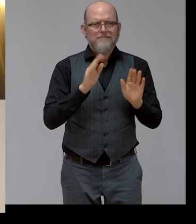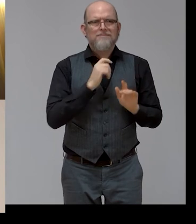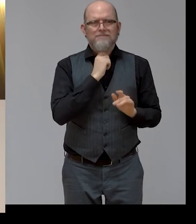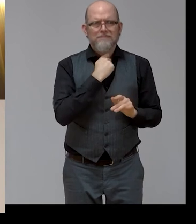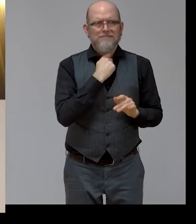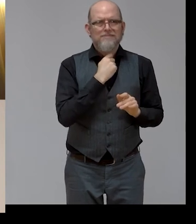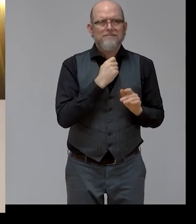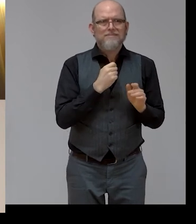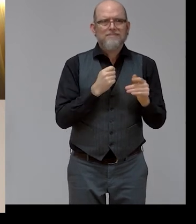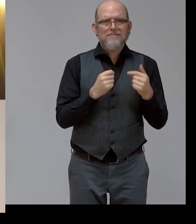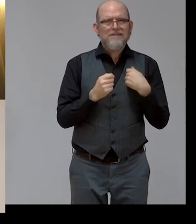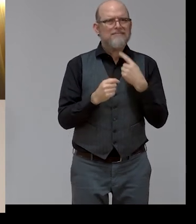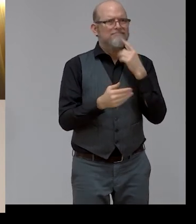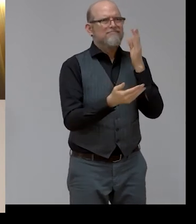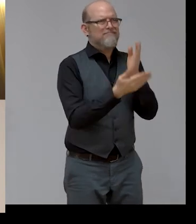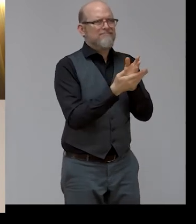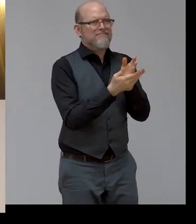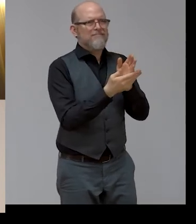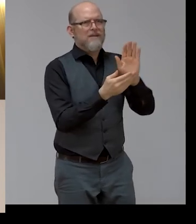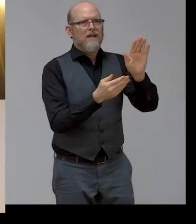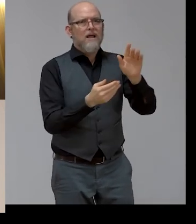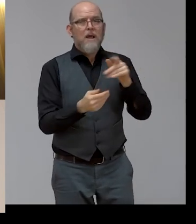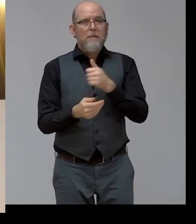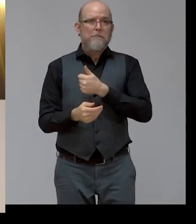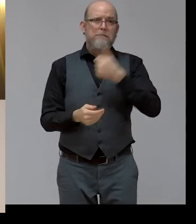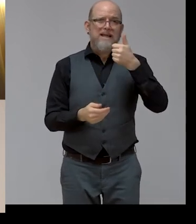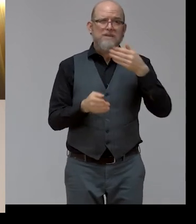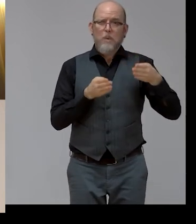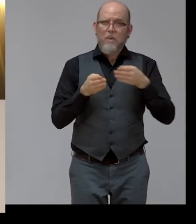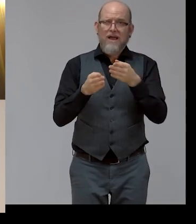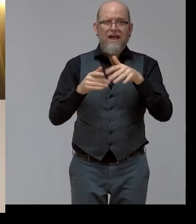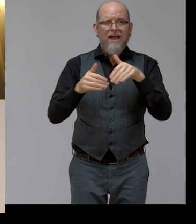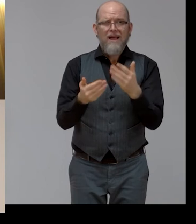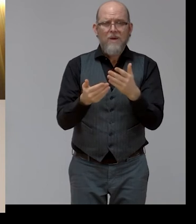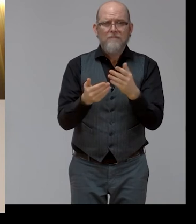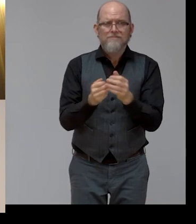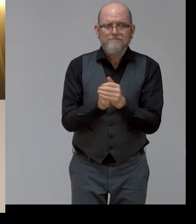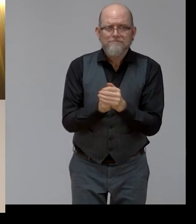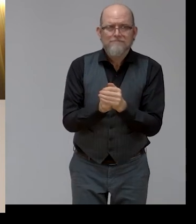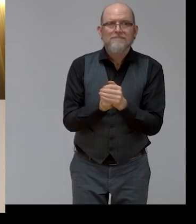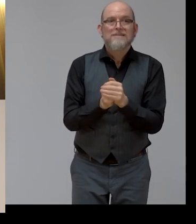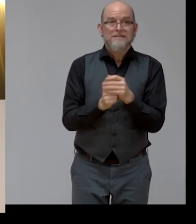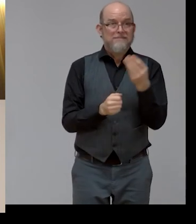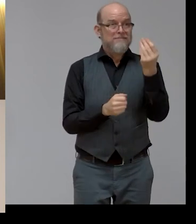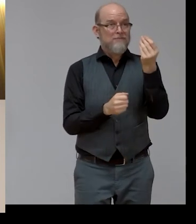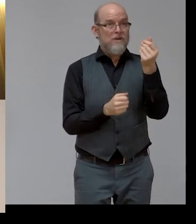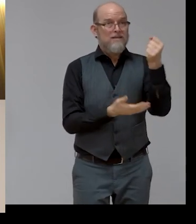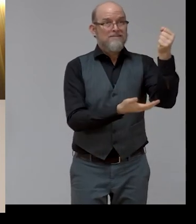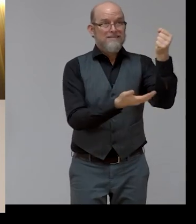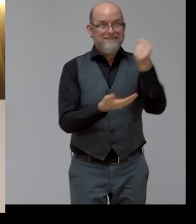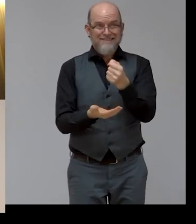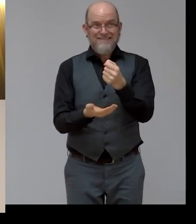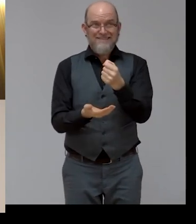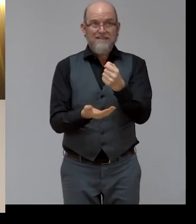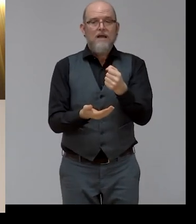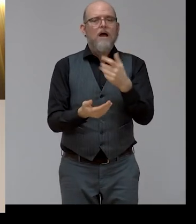be sure that the money is used towards the objectives that are for the common